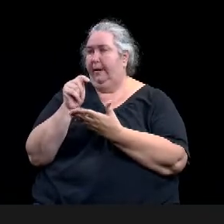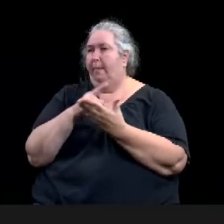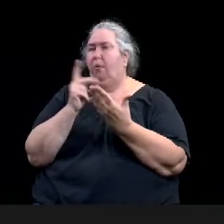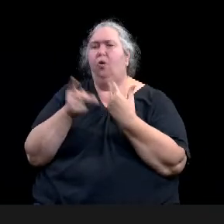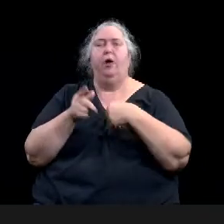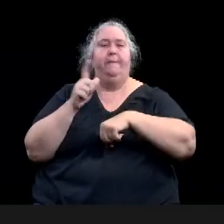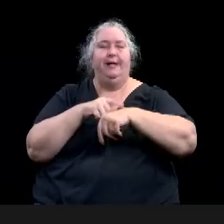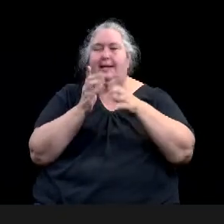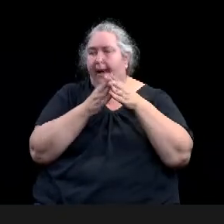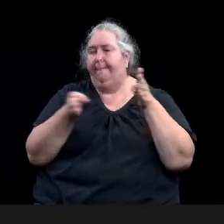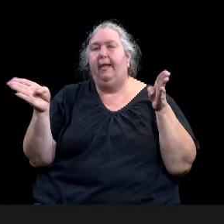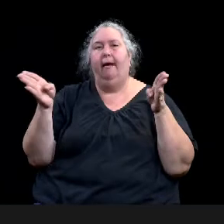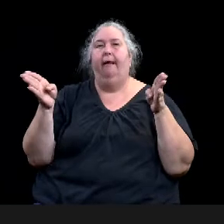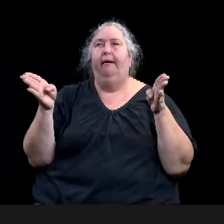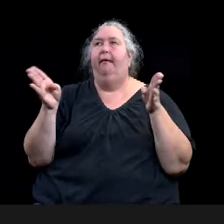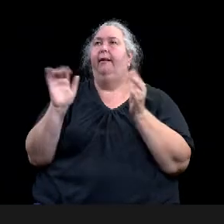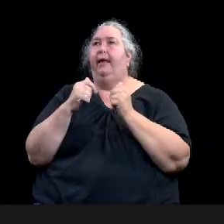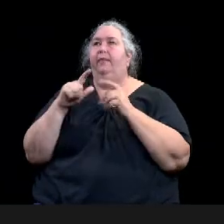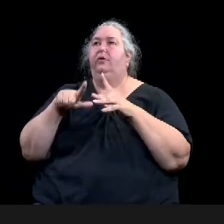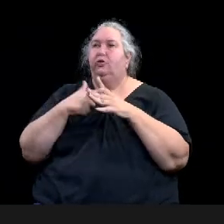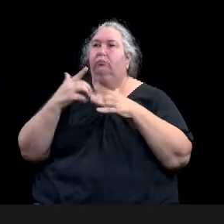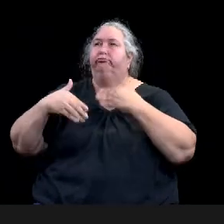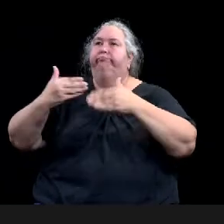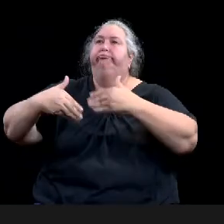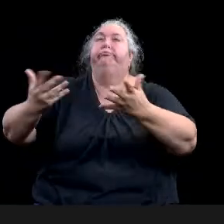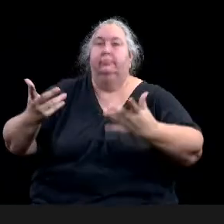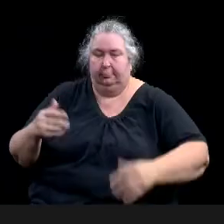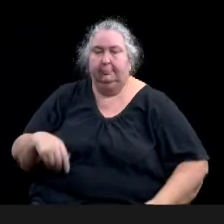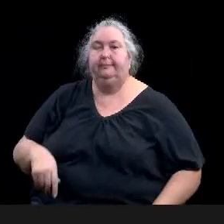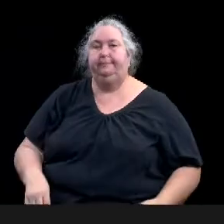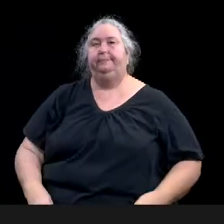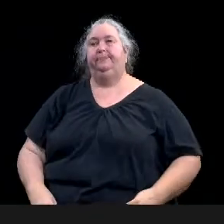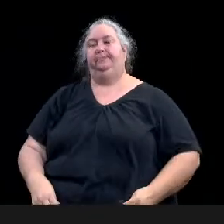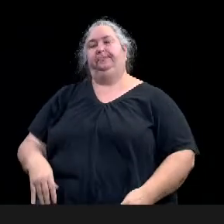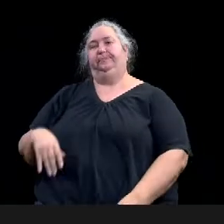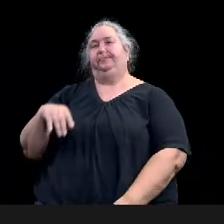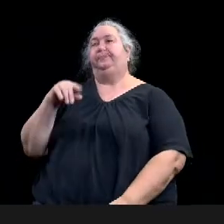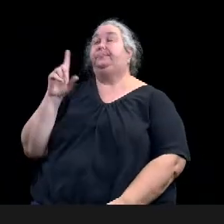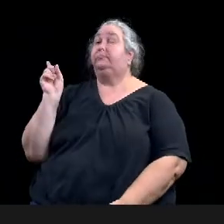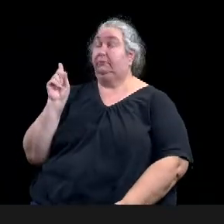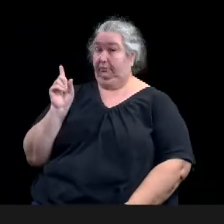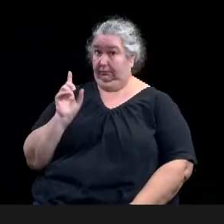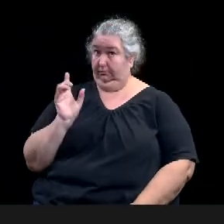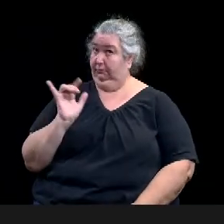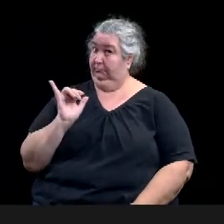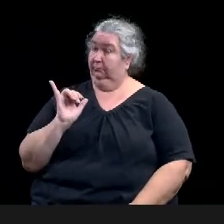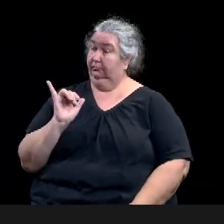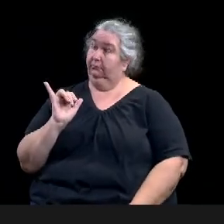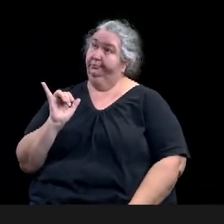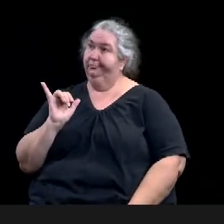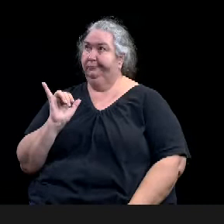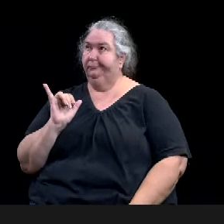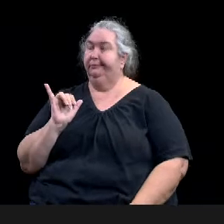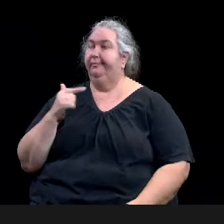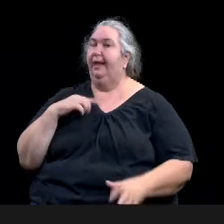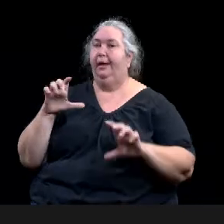do and have before, I want to just remind you that there are some differences between neighborhood associations and homeowners associations.